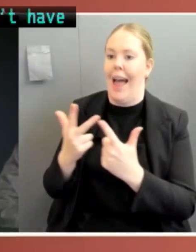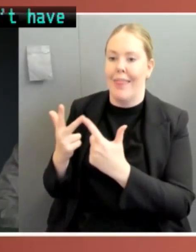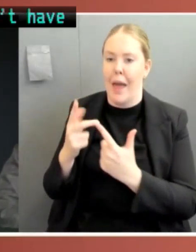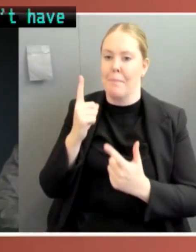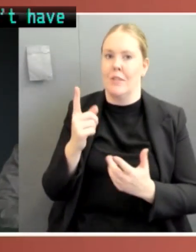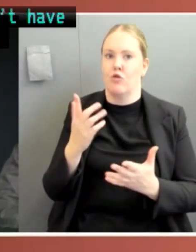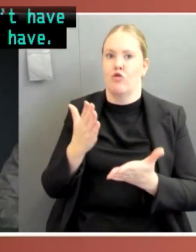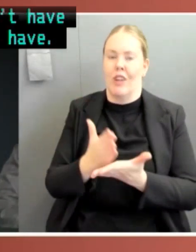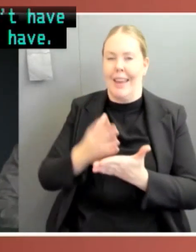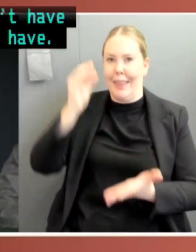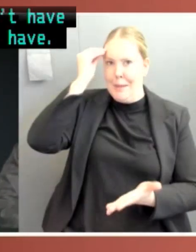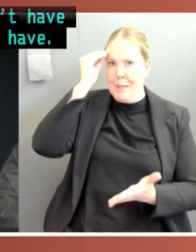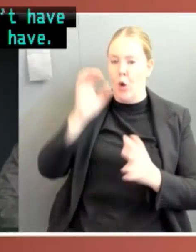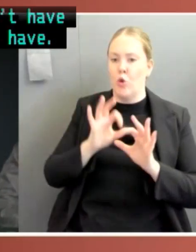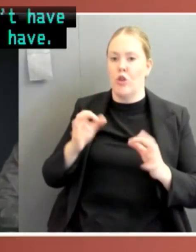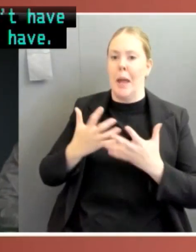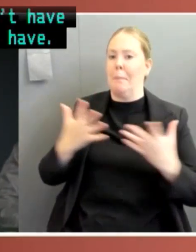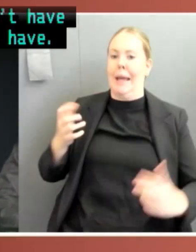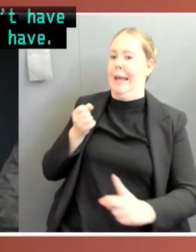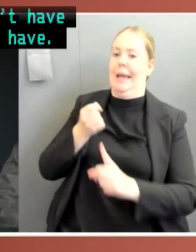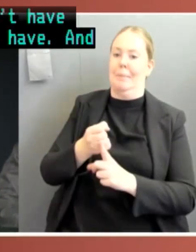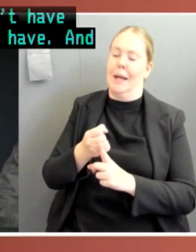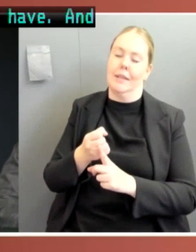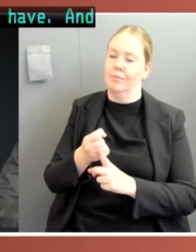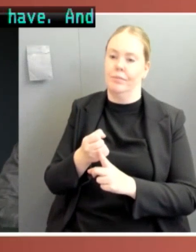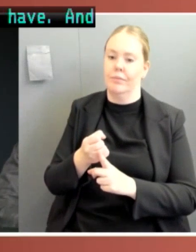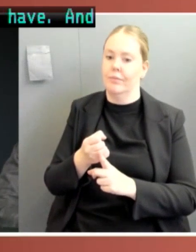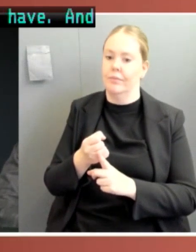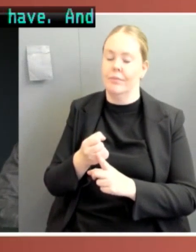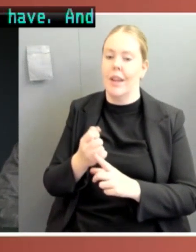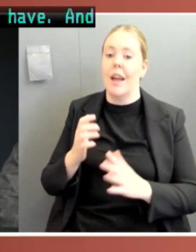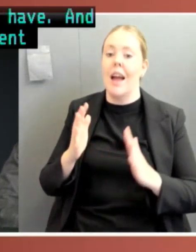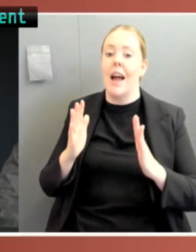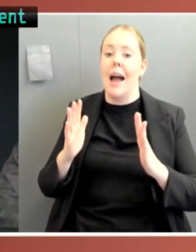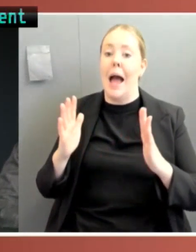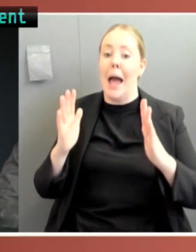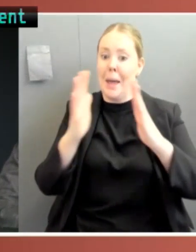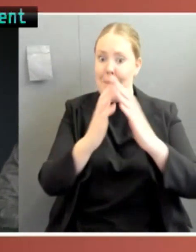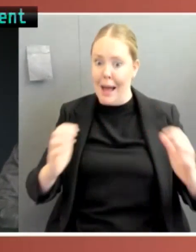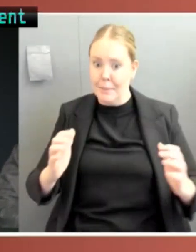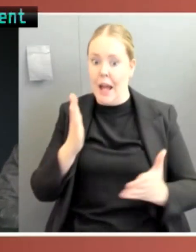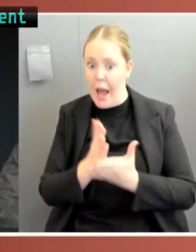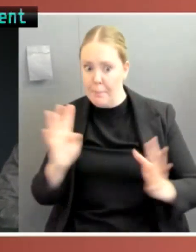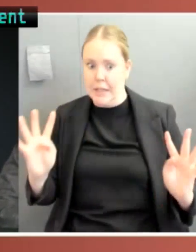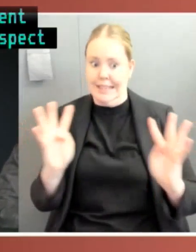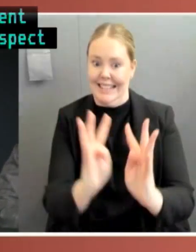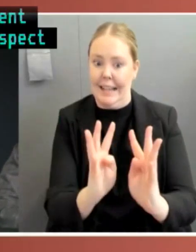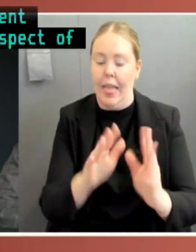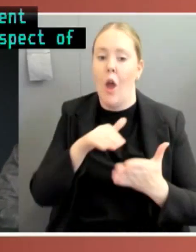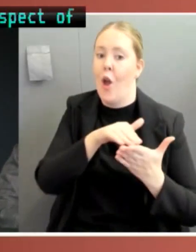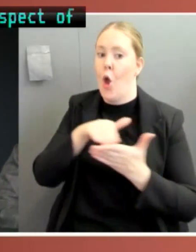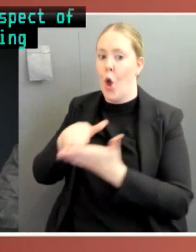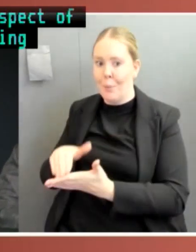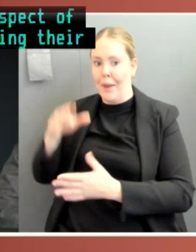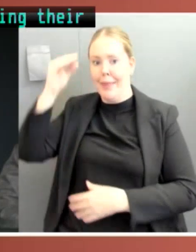and I think Parliament sitting is often a vital aspect of committees actually achieving their goals and again at this point